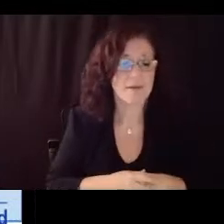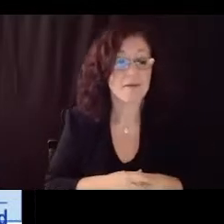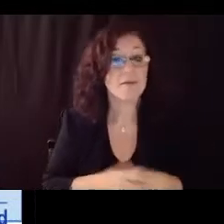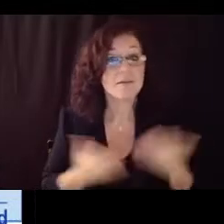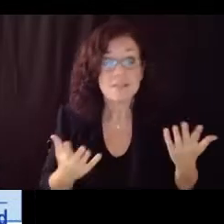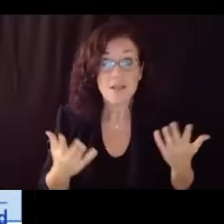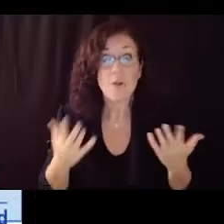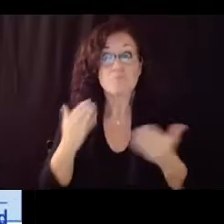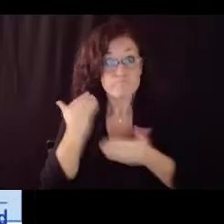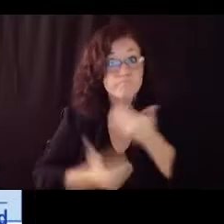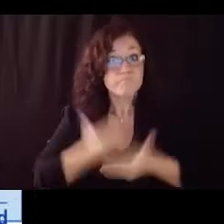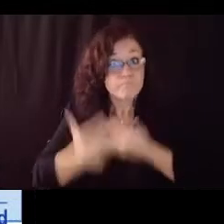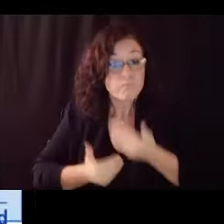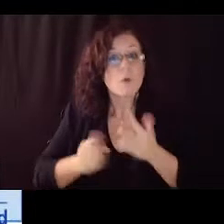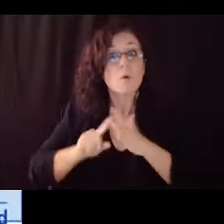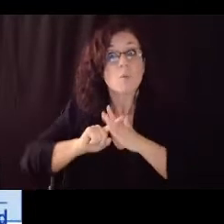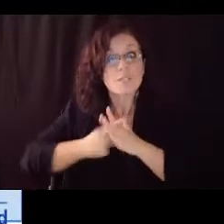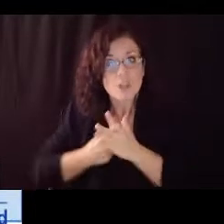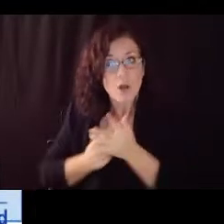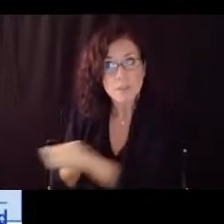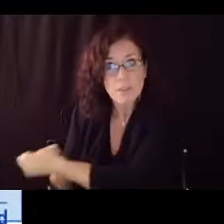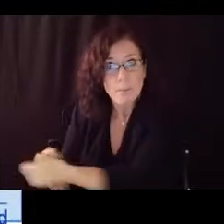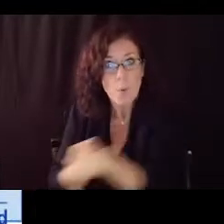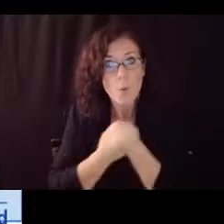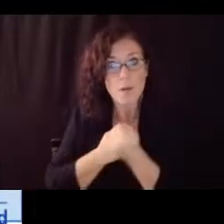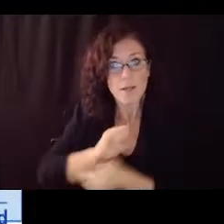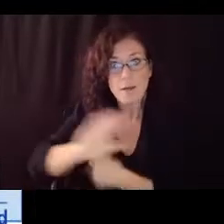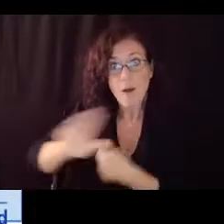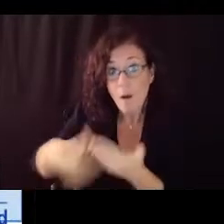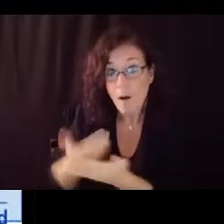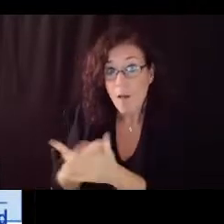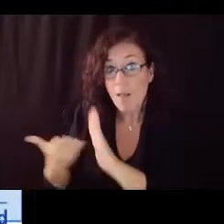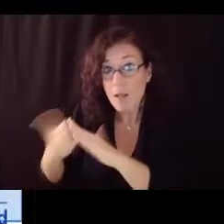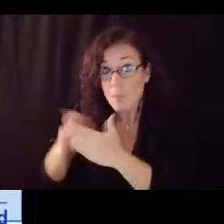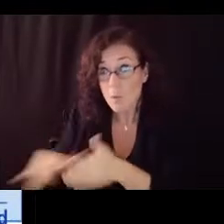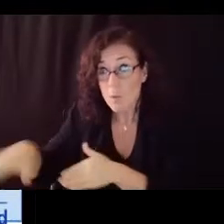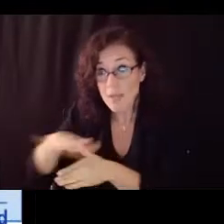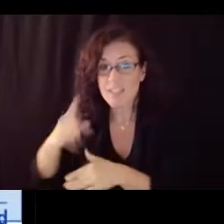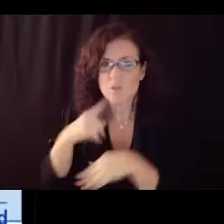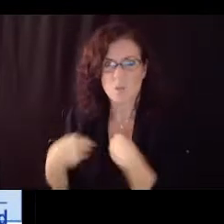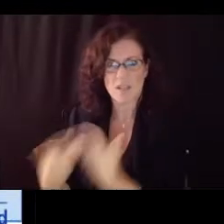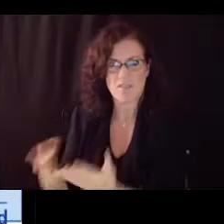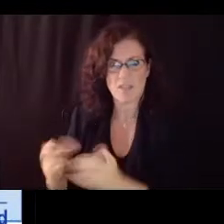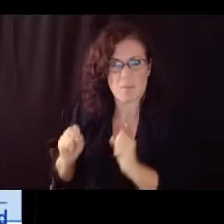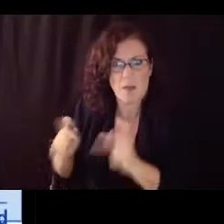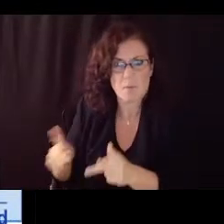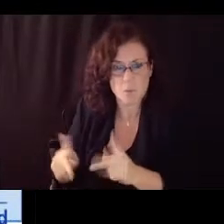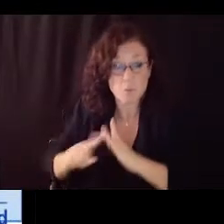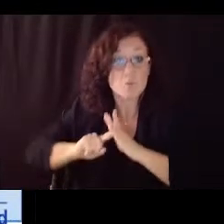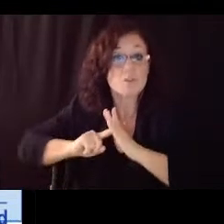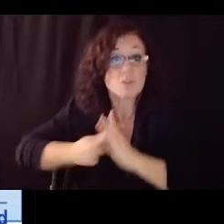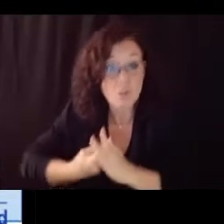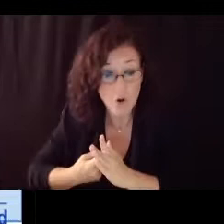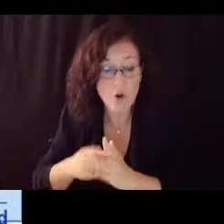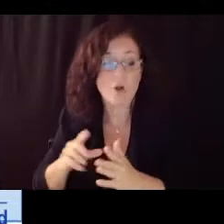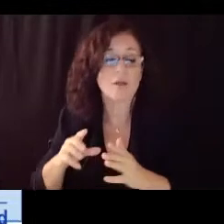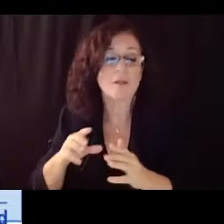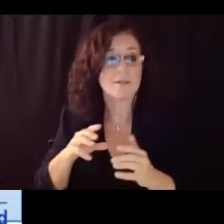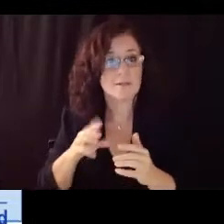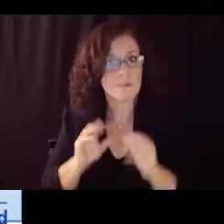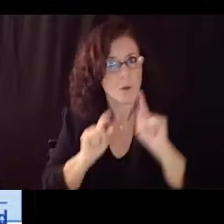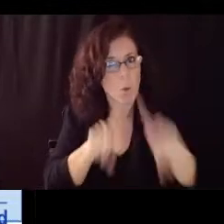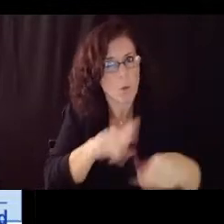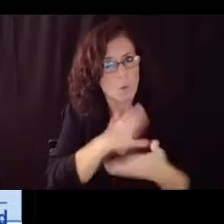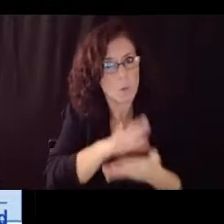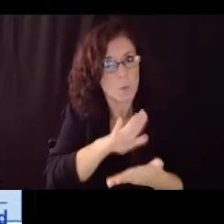those kids an opportunity to have in-person learning in class learning by this spring and having the